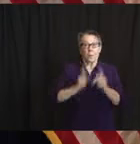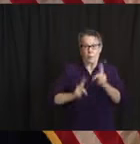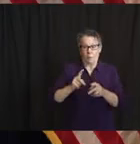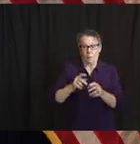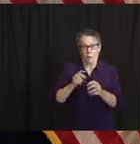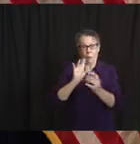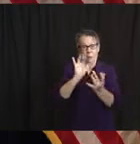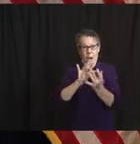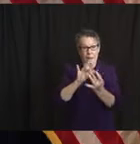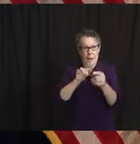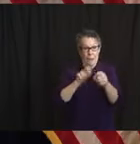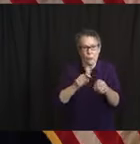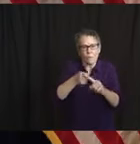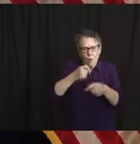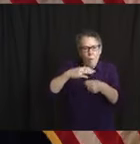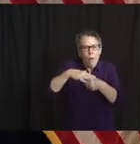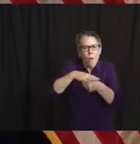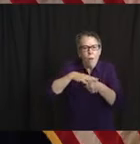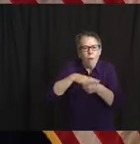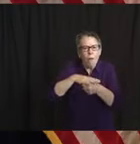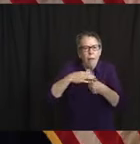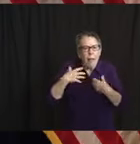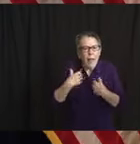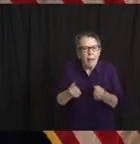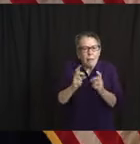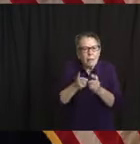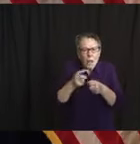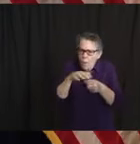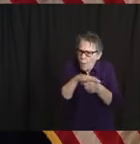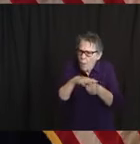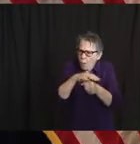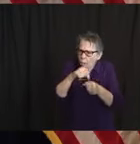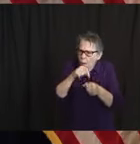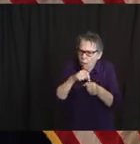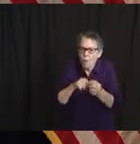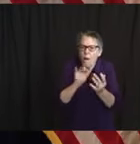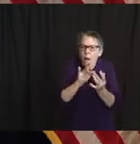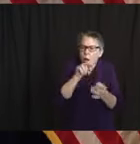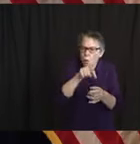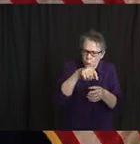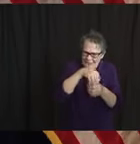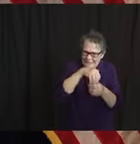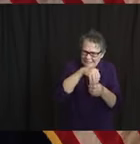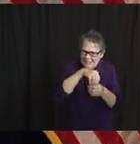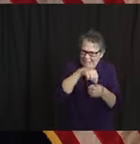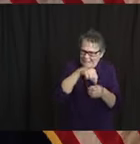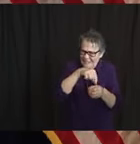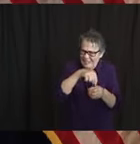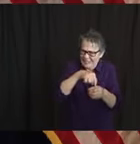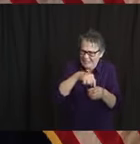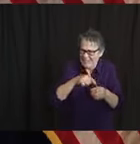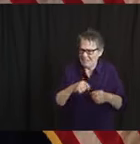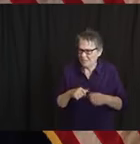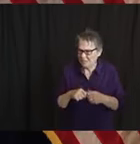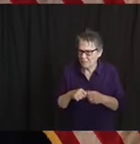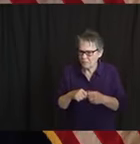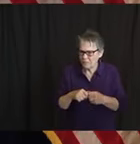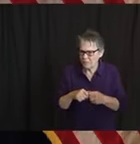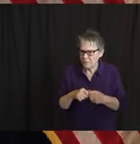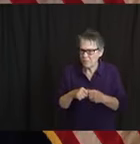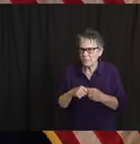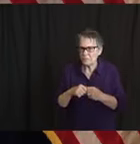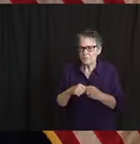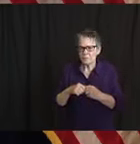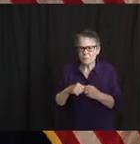seconds. Was it a cold call where you warned that you'd be getting called? How did it go? It was actually very similar to how Dr.